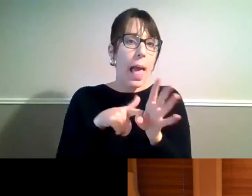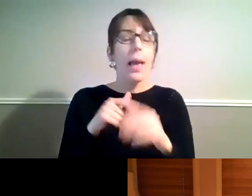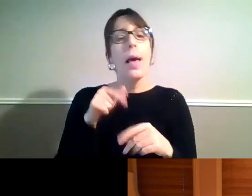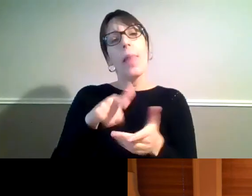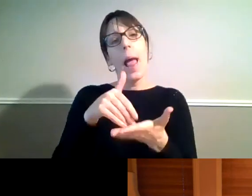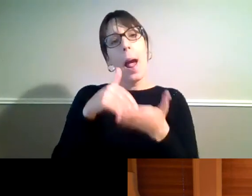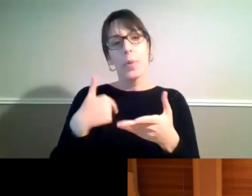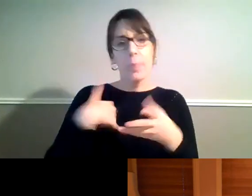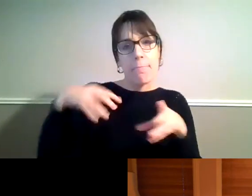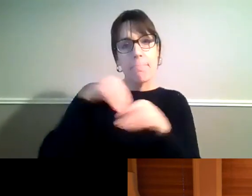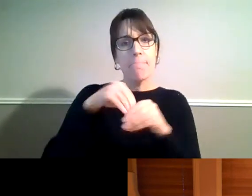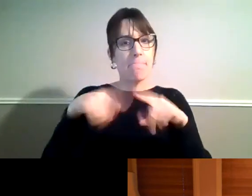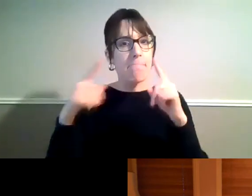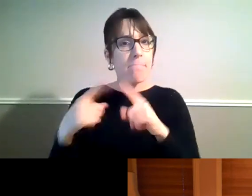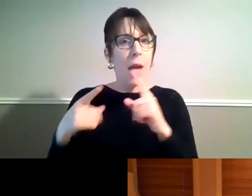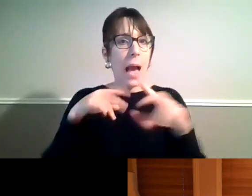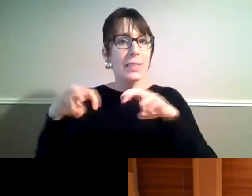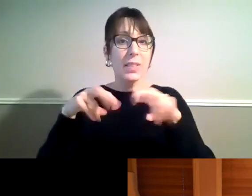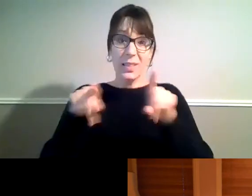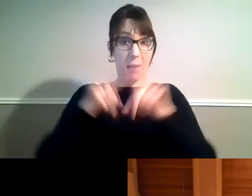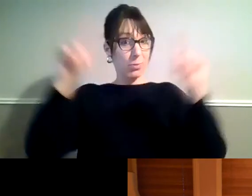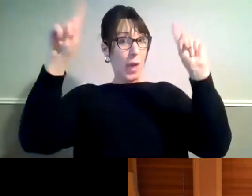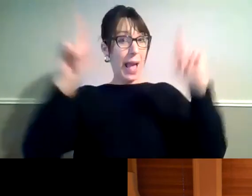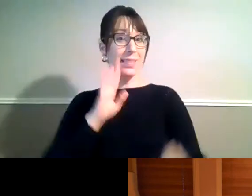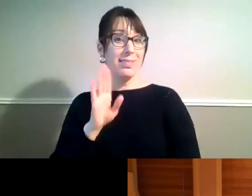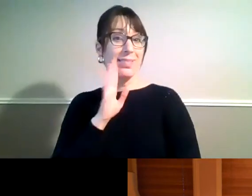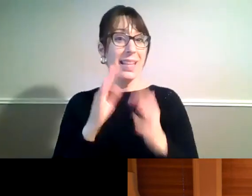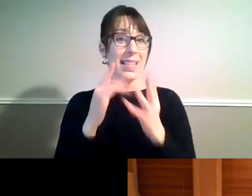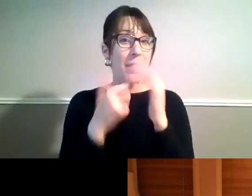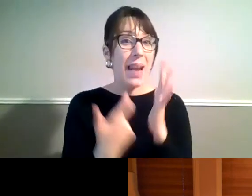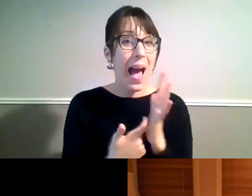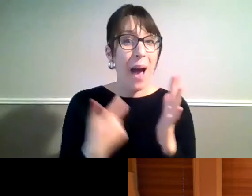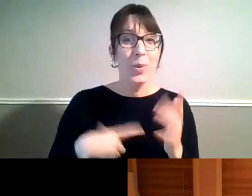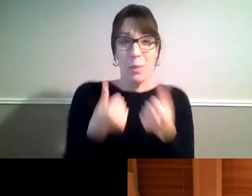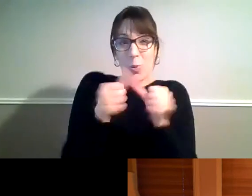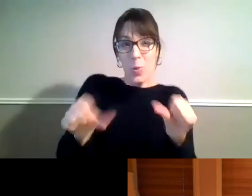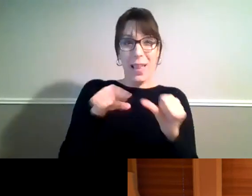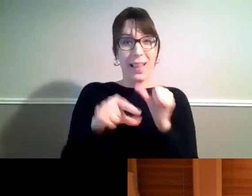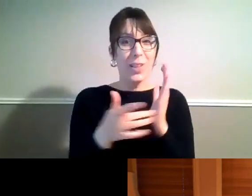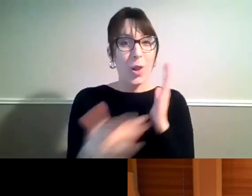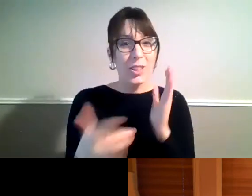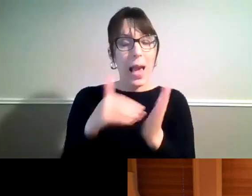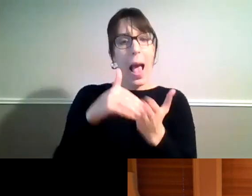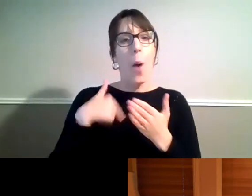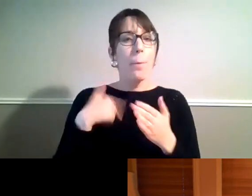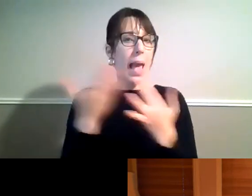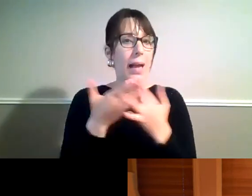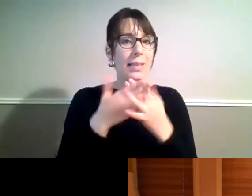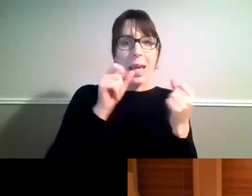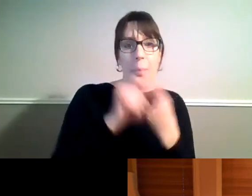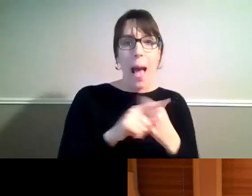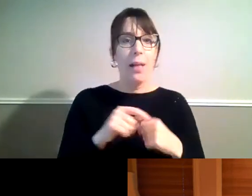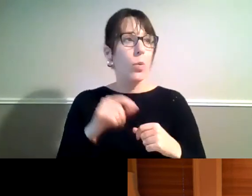participate in activities such as this seminar, because that's what I'm doing it on, to access emails, texts, to